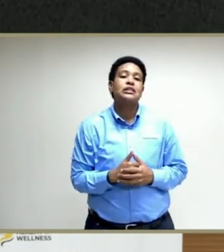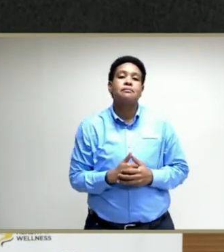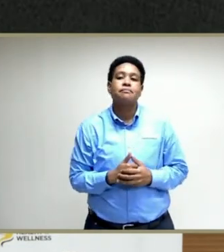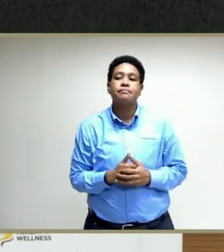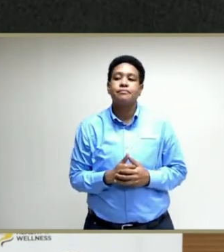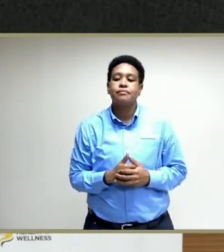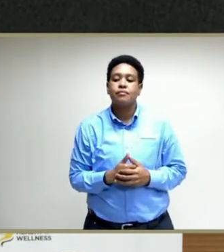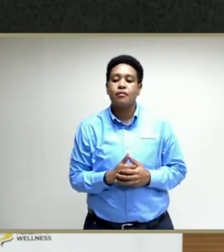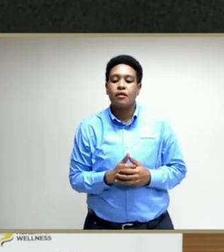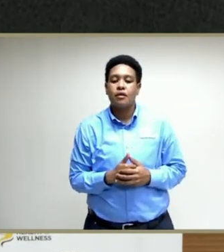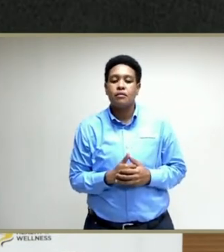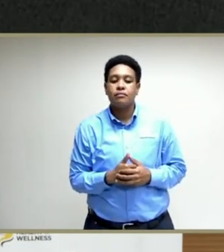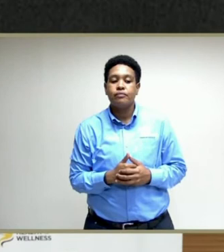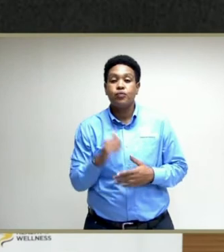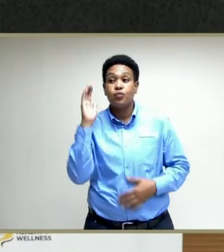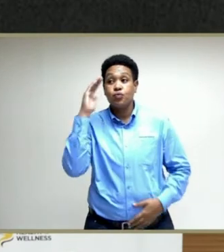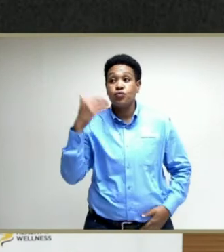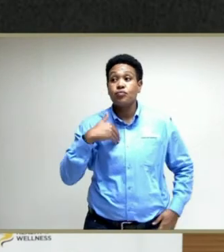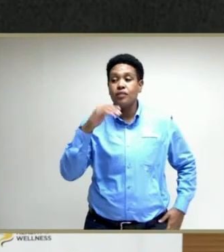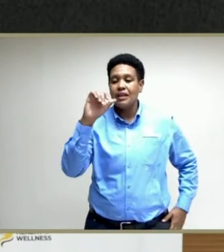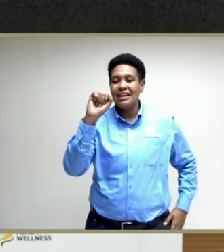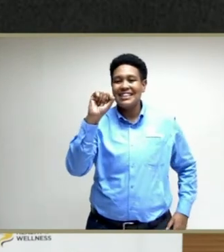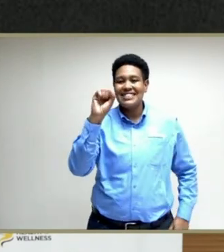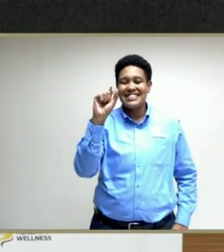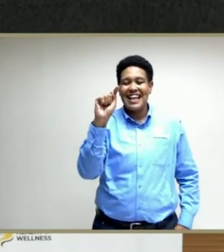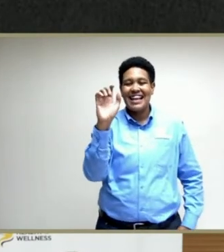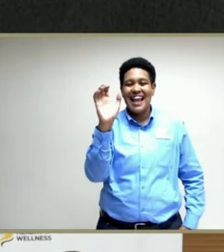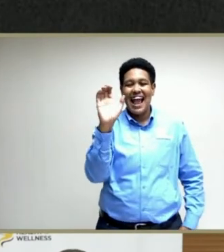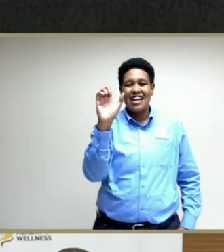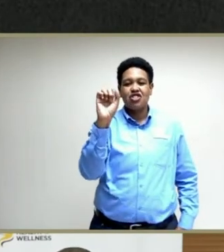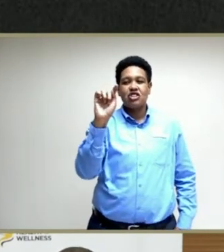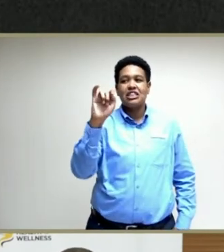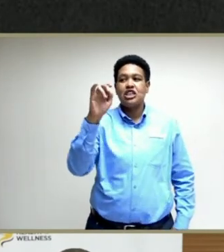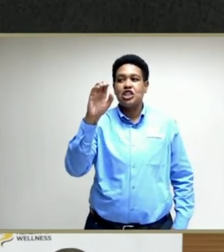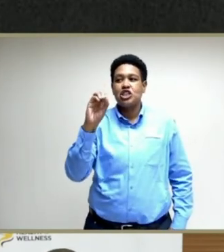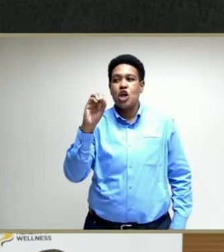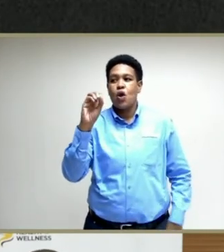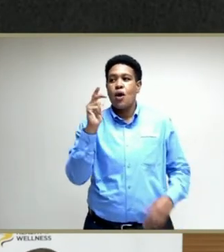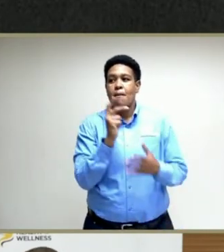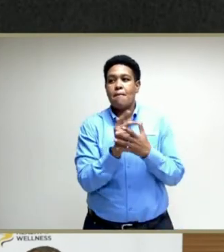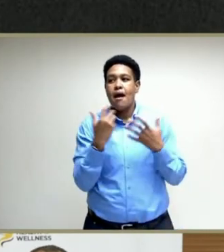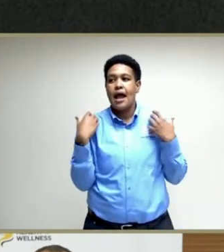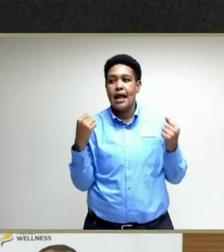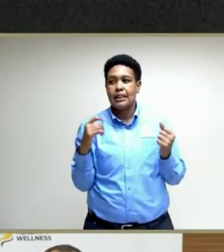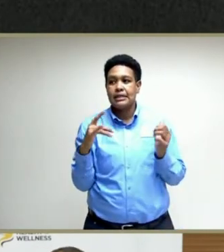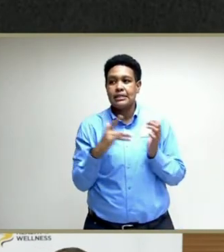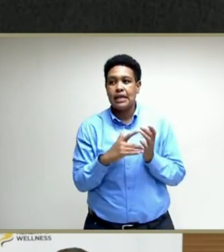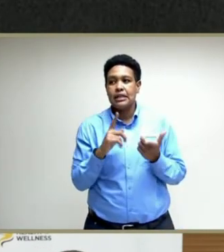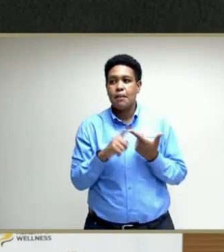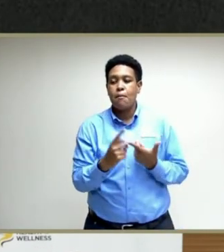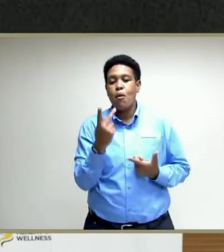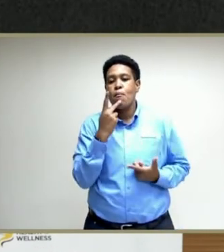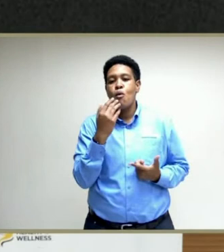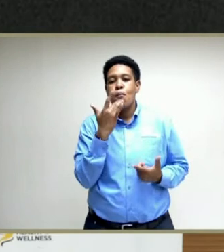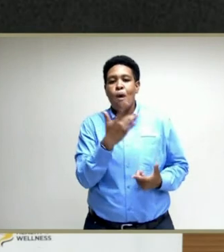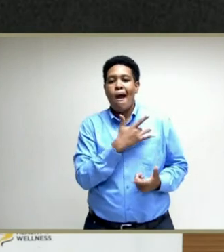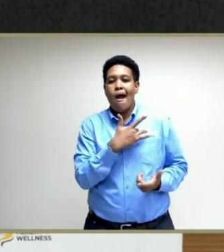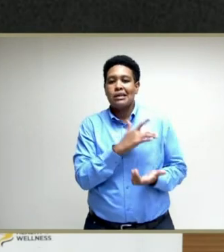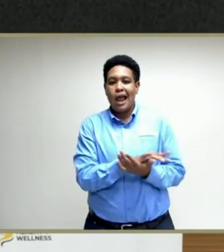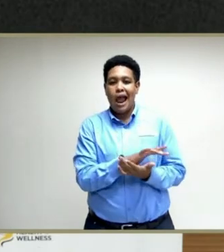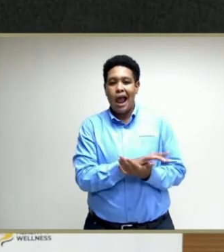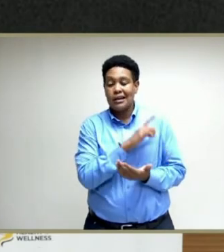we will have in the Sierra, St. Catherine, we'll have St. Diego Park Health Center, and the Portmore Heart Academy.